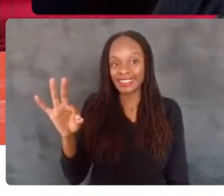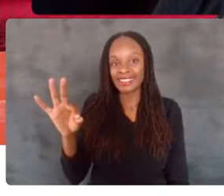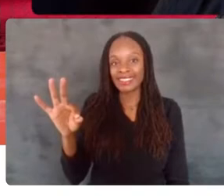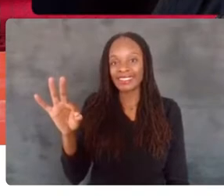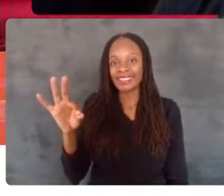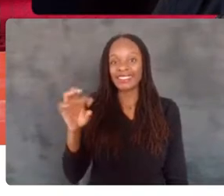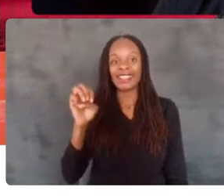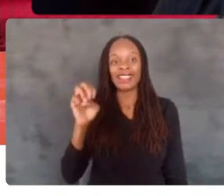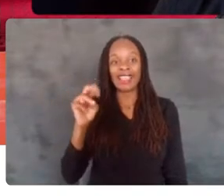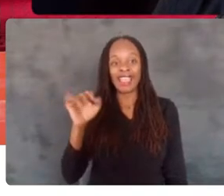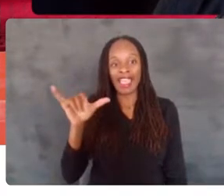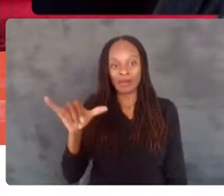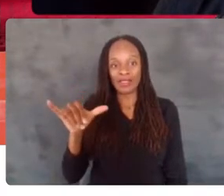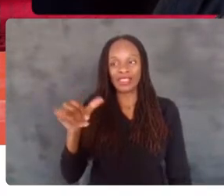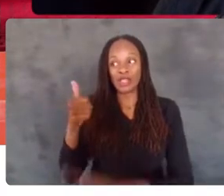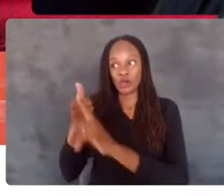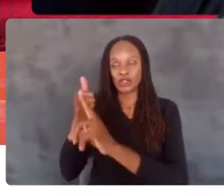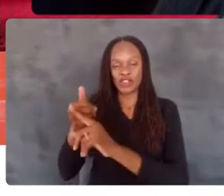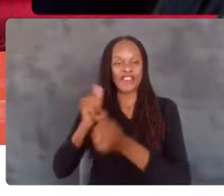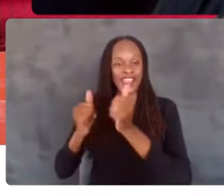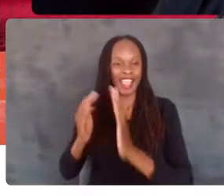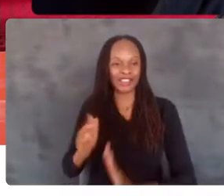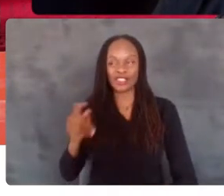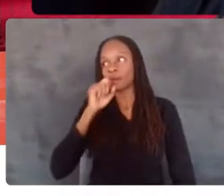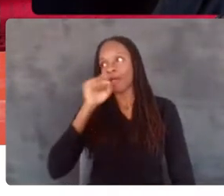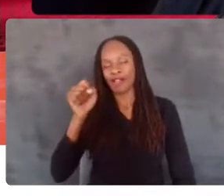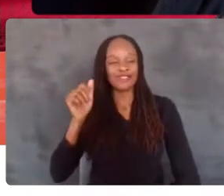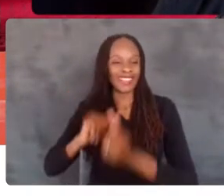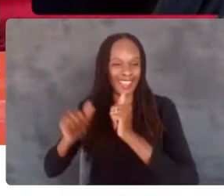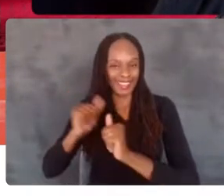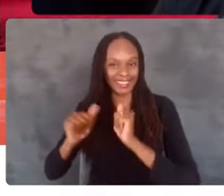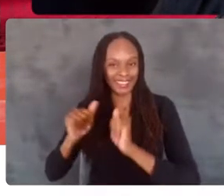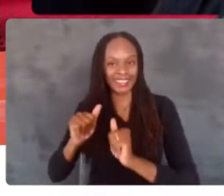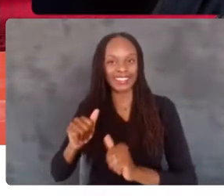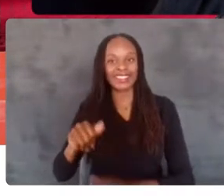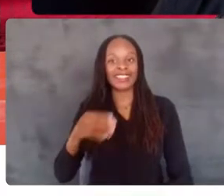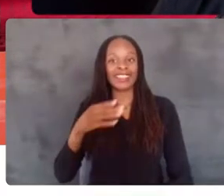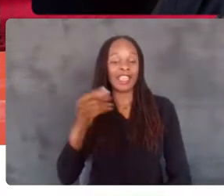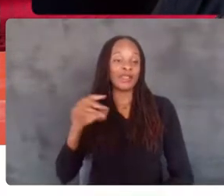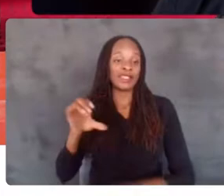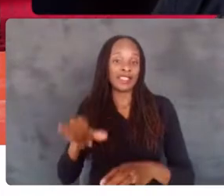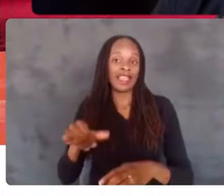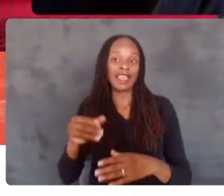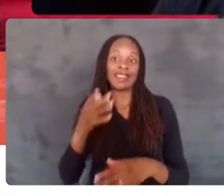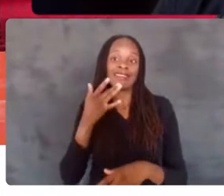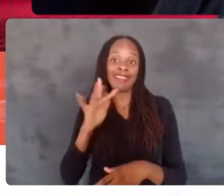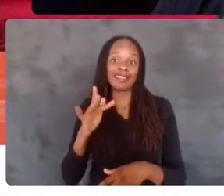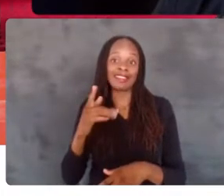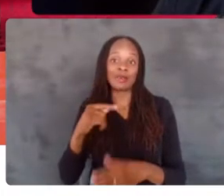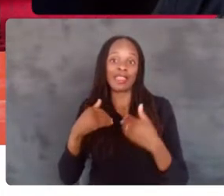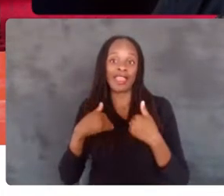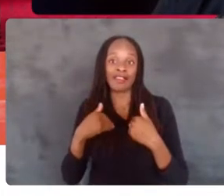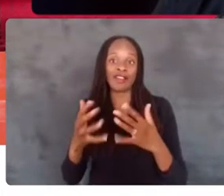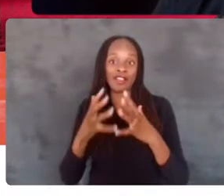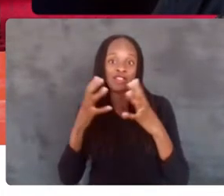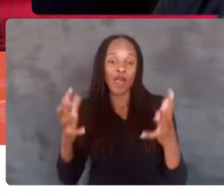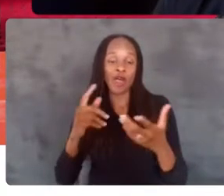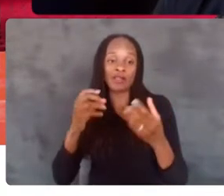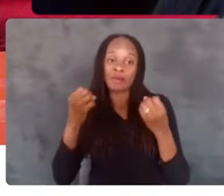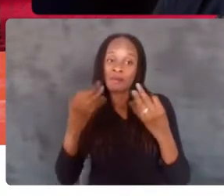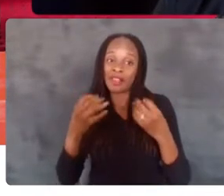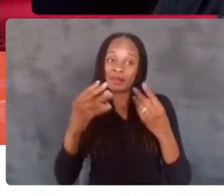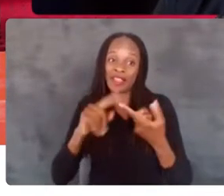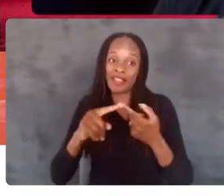Emily's an actress and that's what she loves to do. So we did it. And we luckily have a lot of friends that are